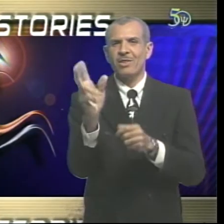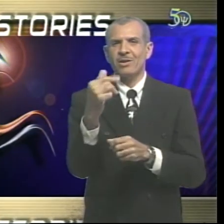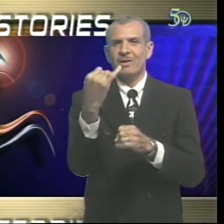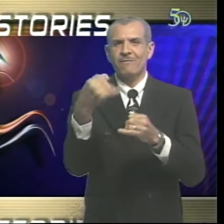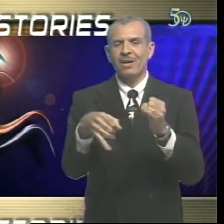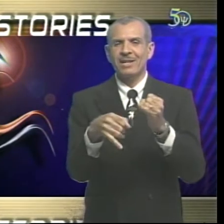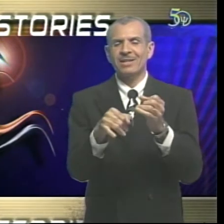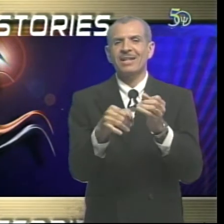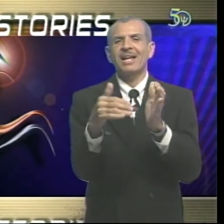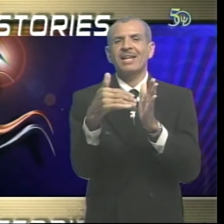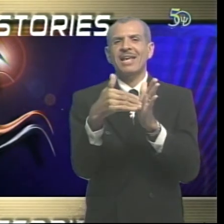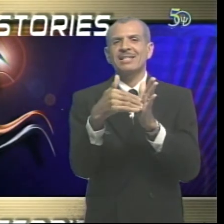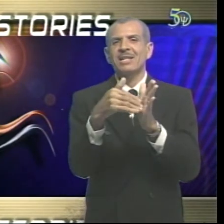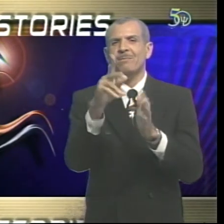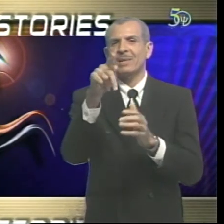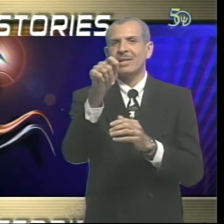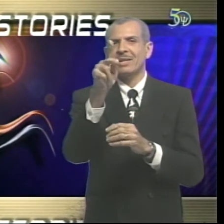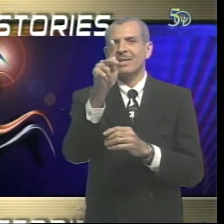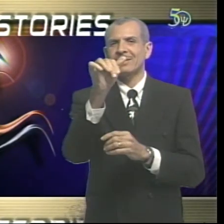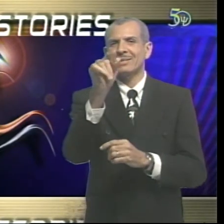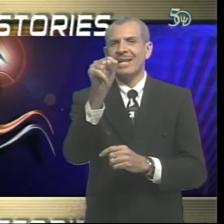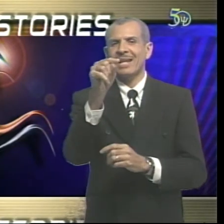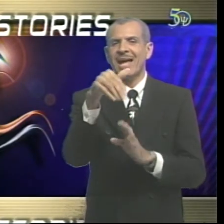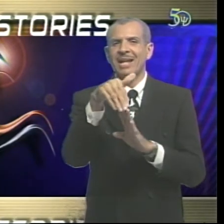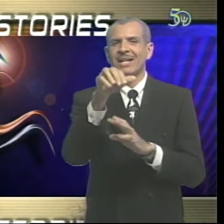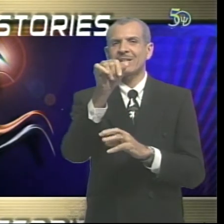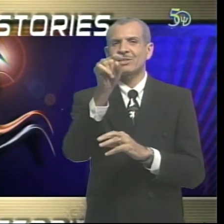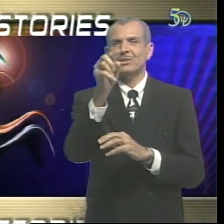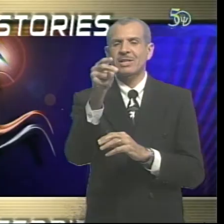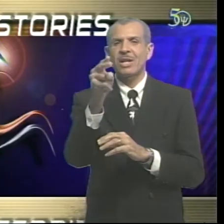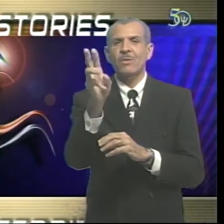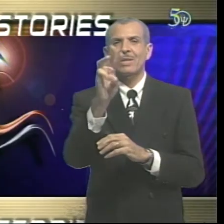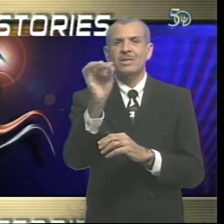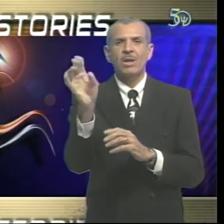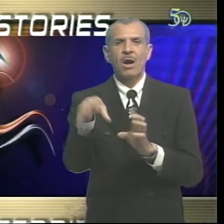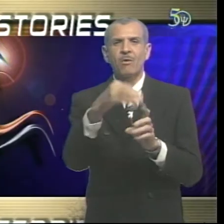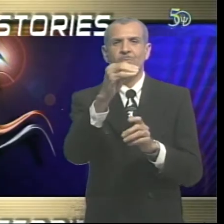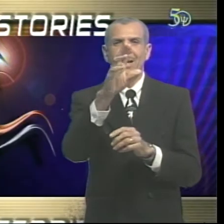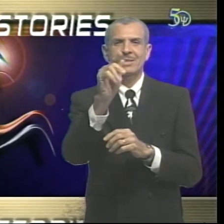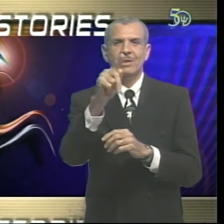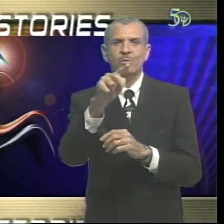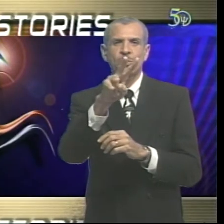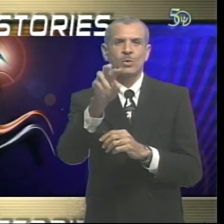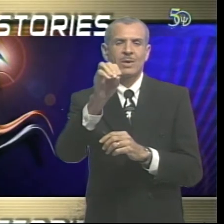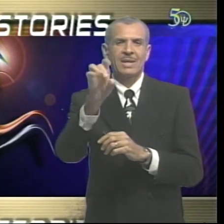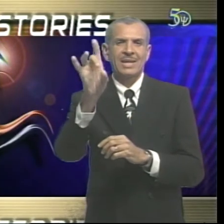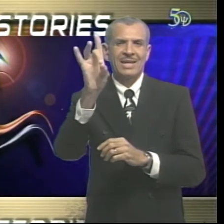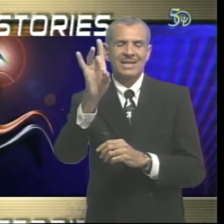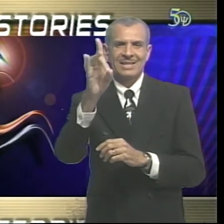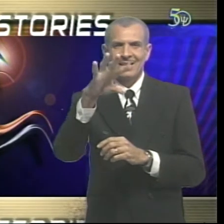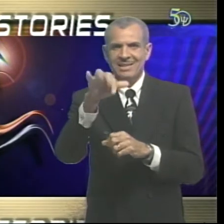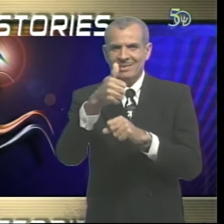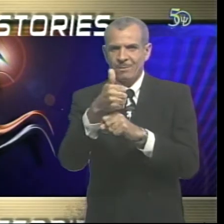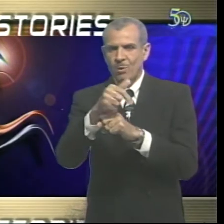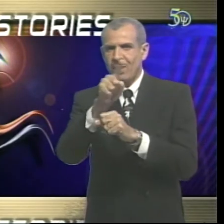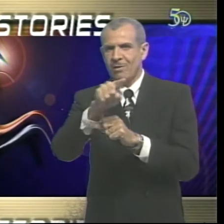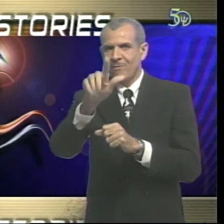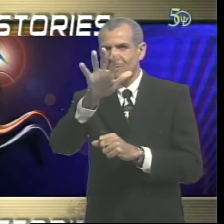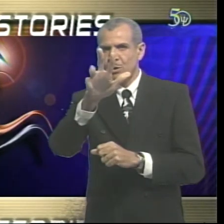final test against Pakistan at Sharjah The Windies bowled out Pakistan for 208 to set up a target of